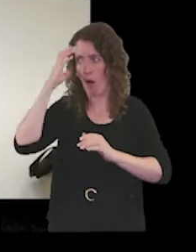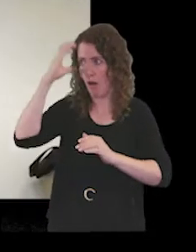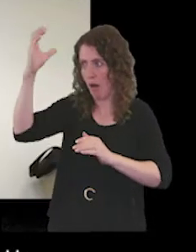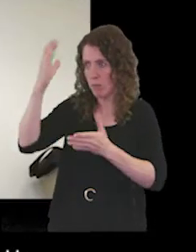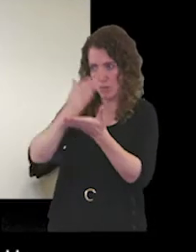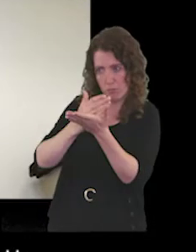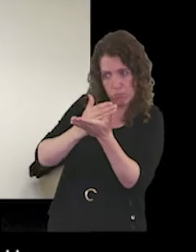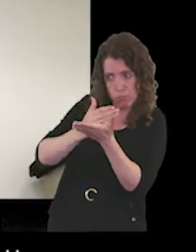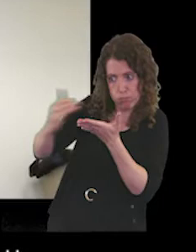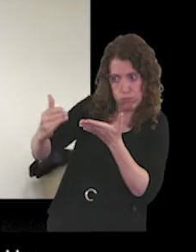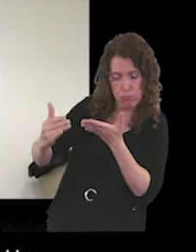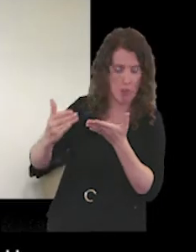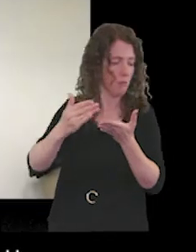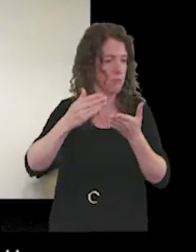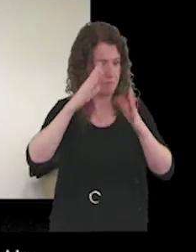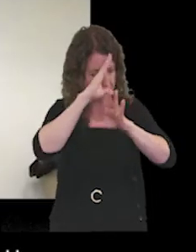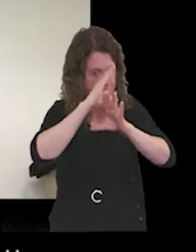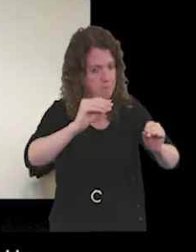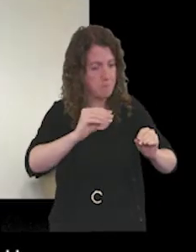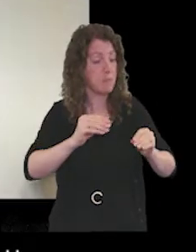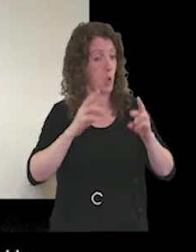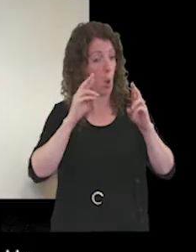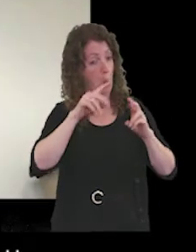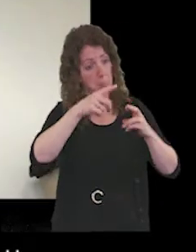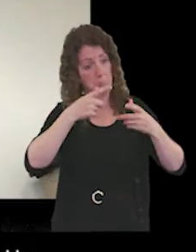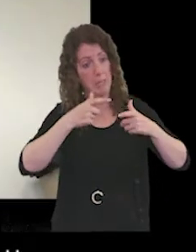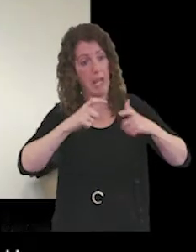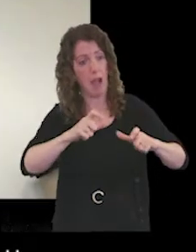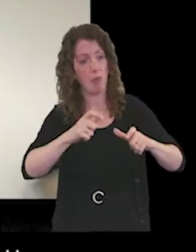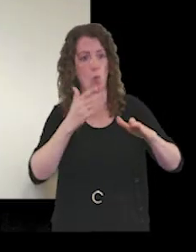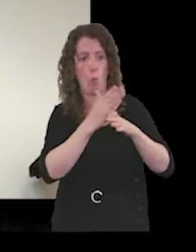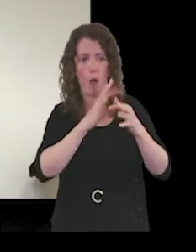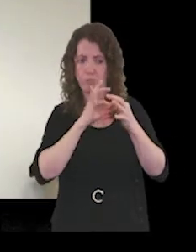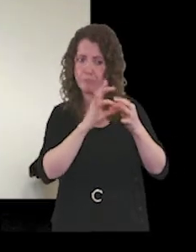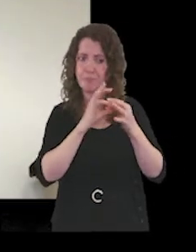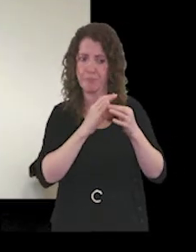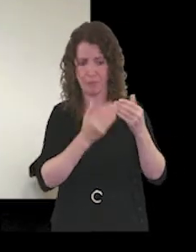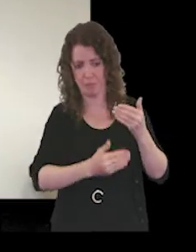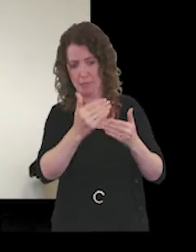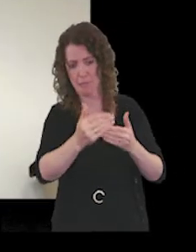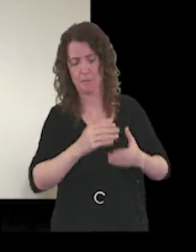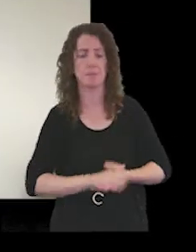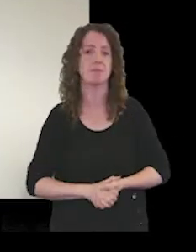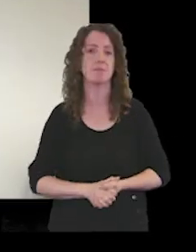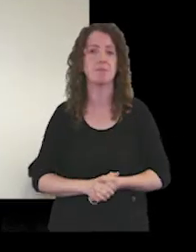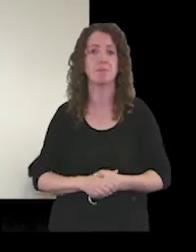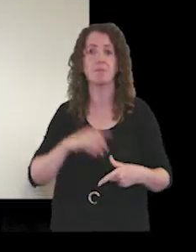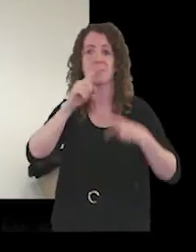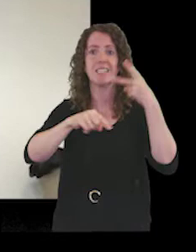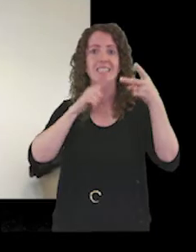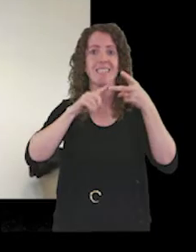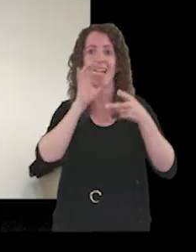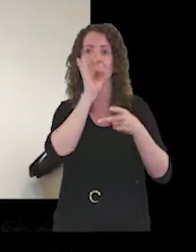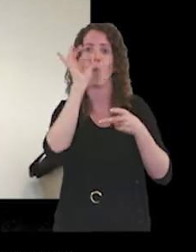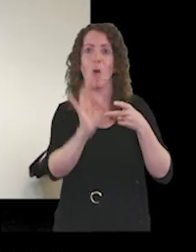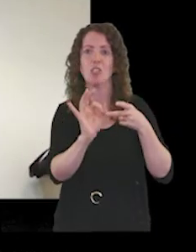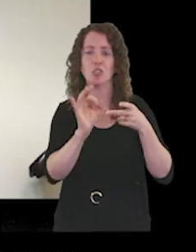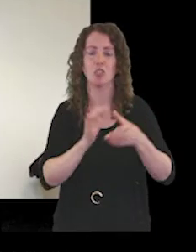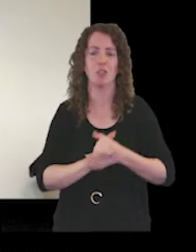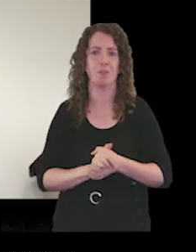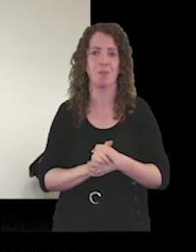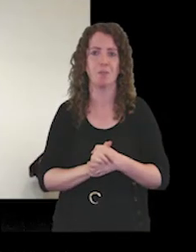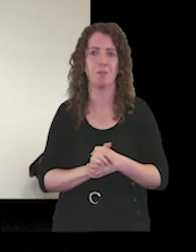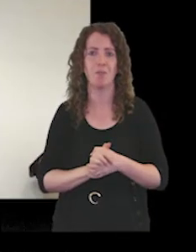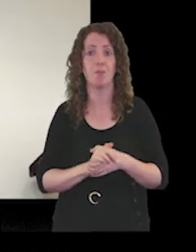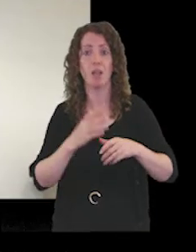uh and uh hope that you're able to continue working with us on that the second question um was